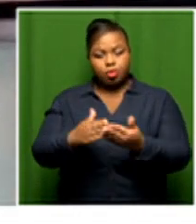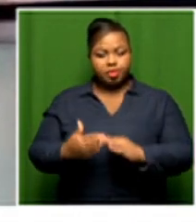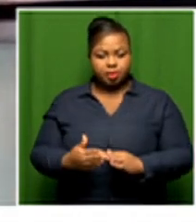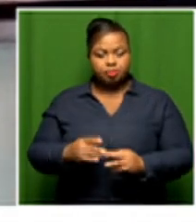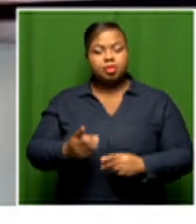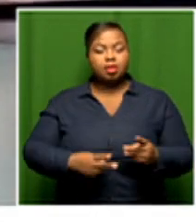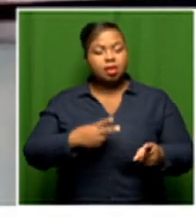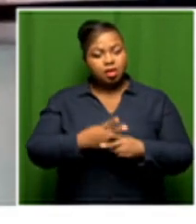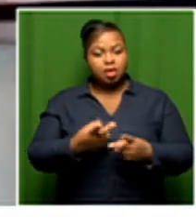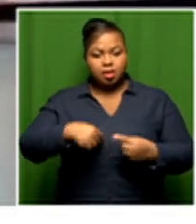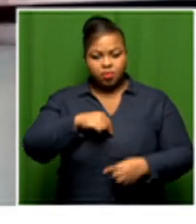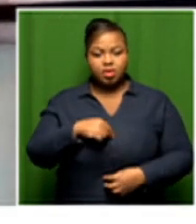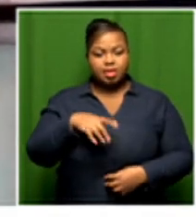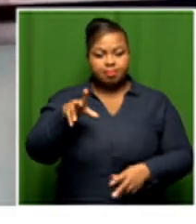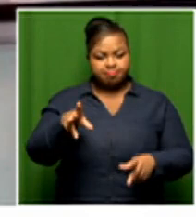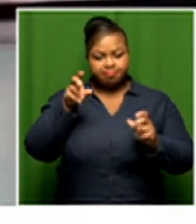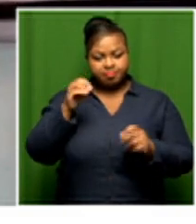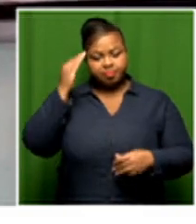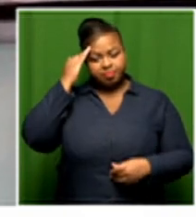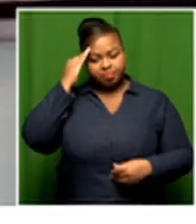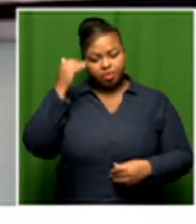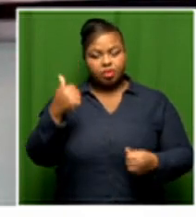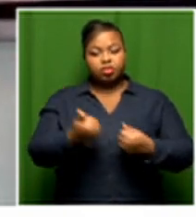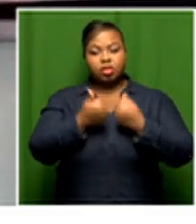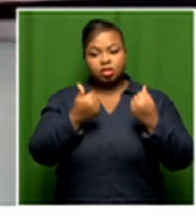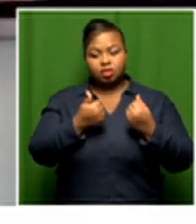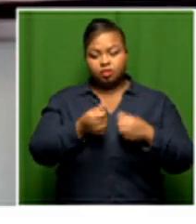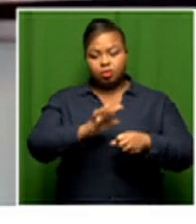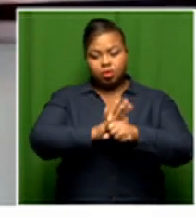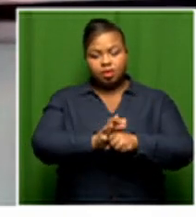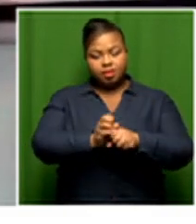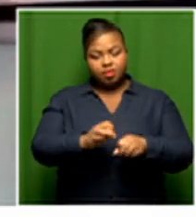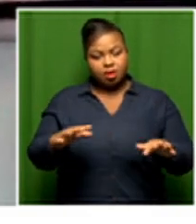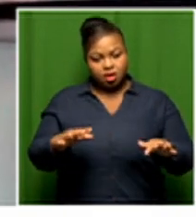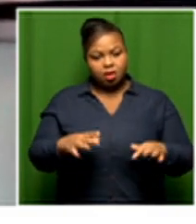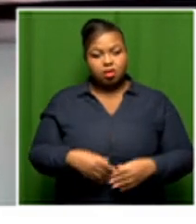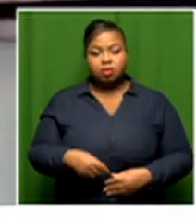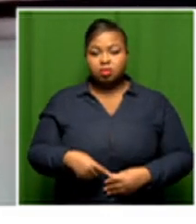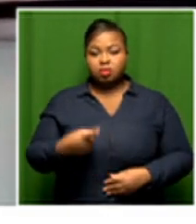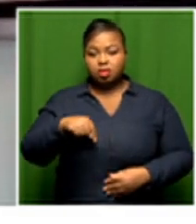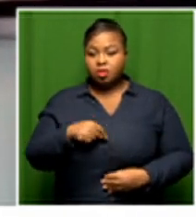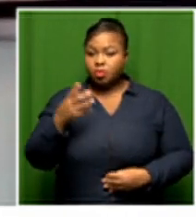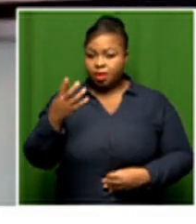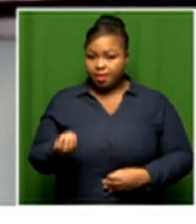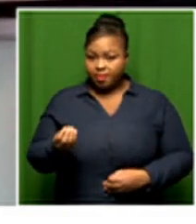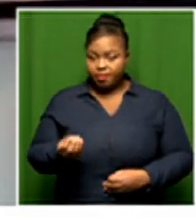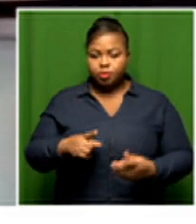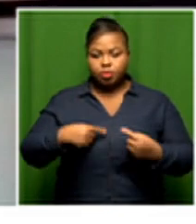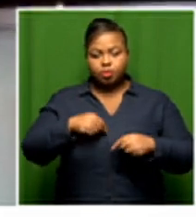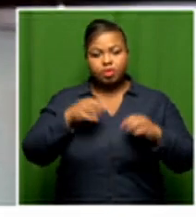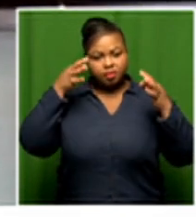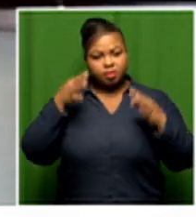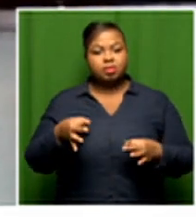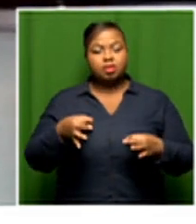appreciated the covet 19 challenges that are presented before us we have decided